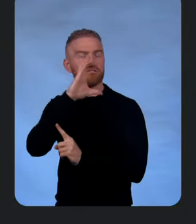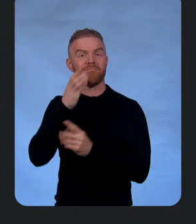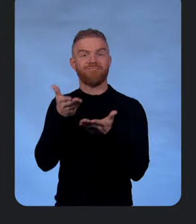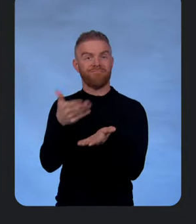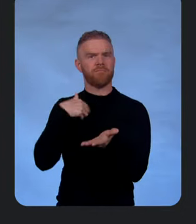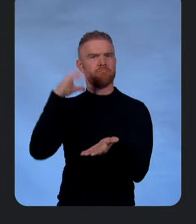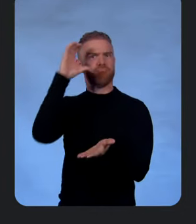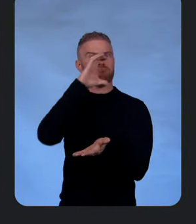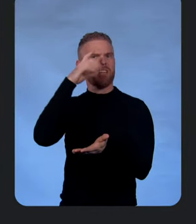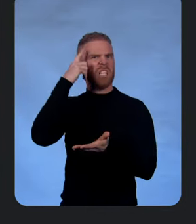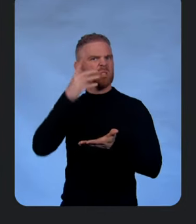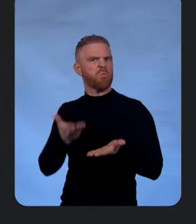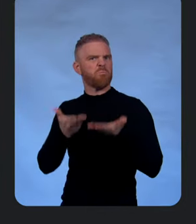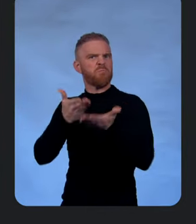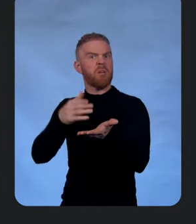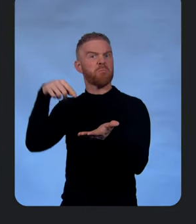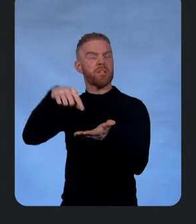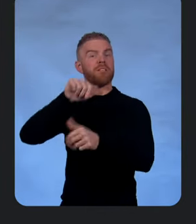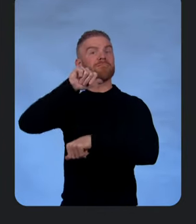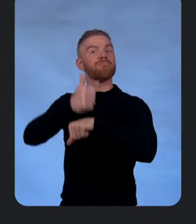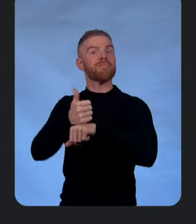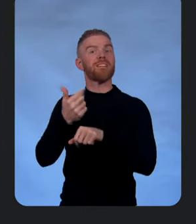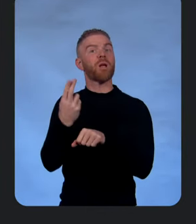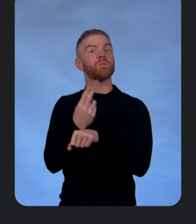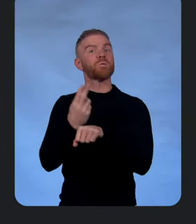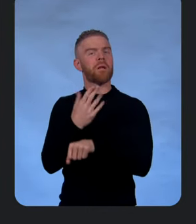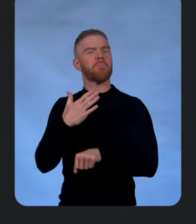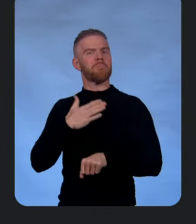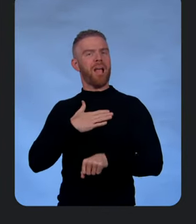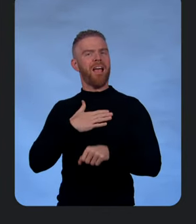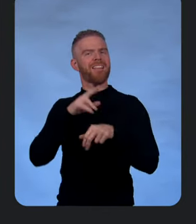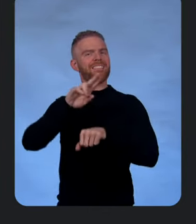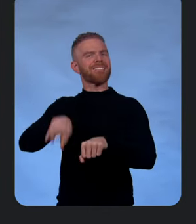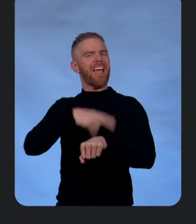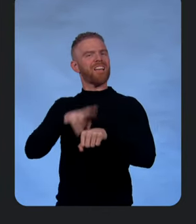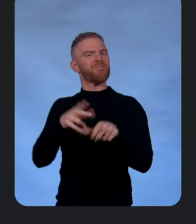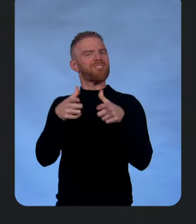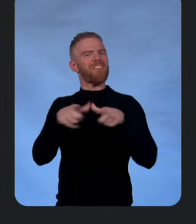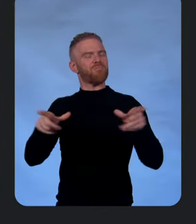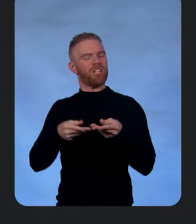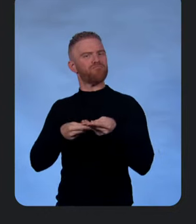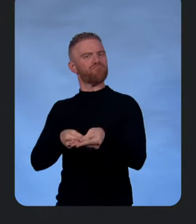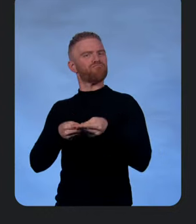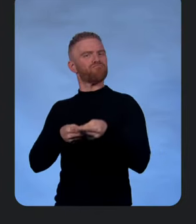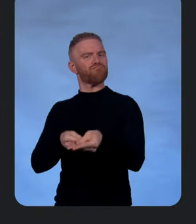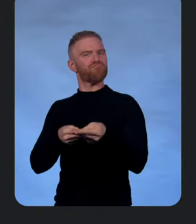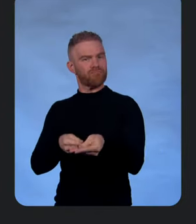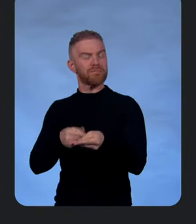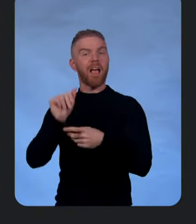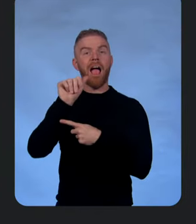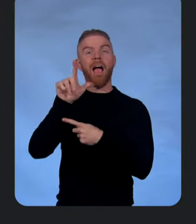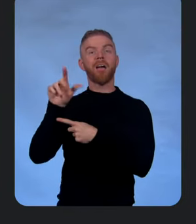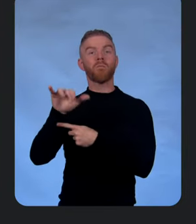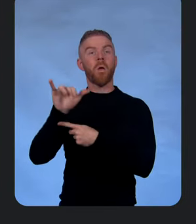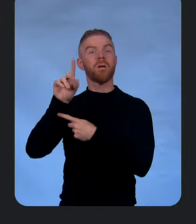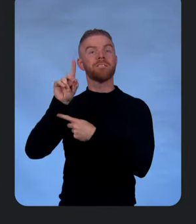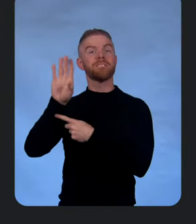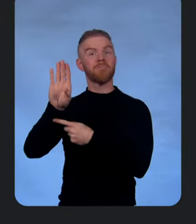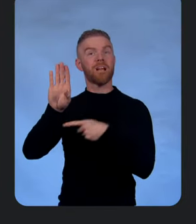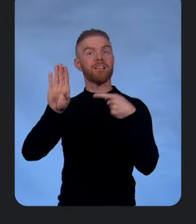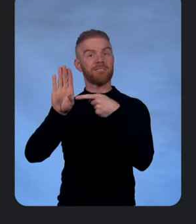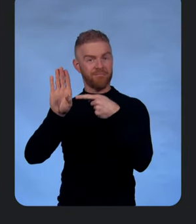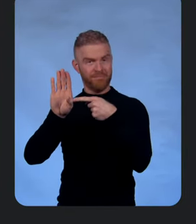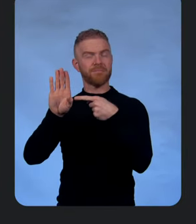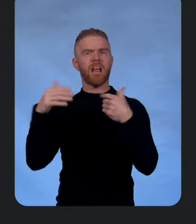I'm searching for a recommendation based on my natural language input, which is here. So AlloyDB has